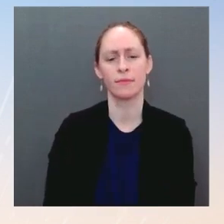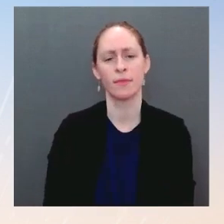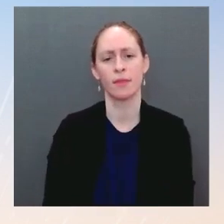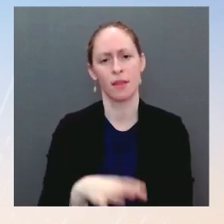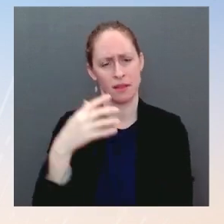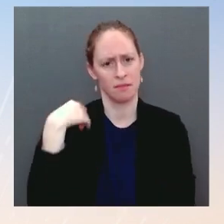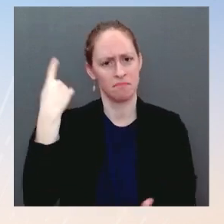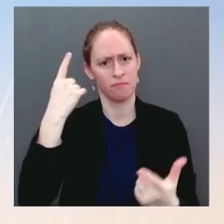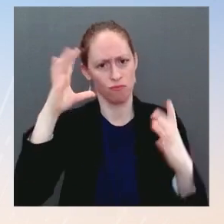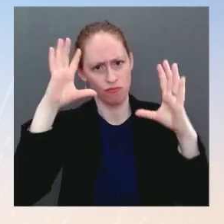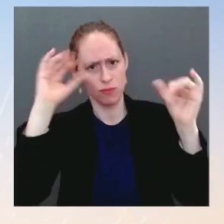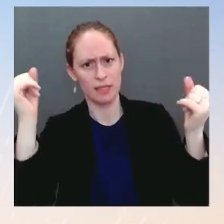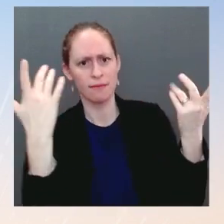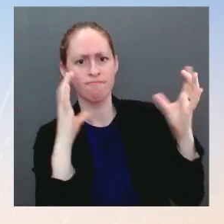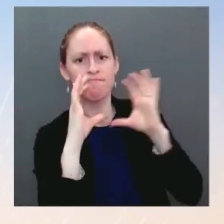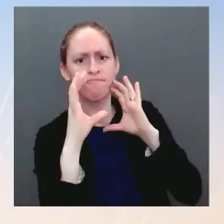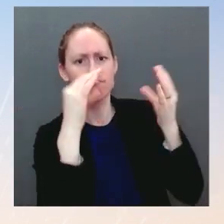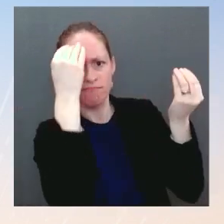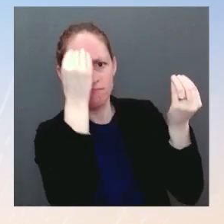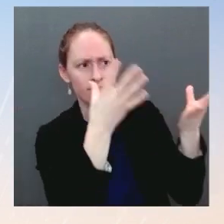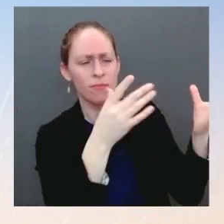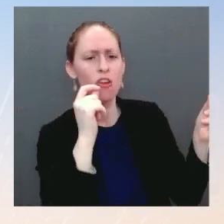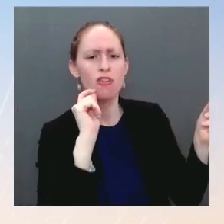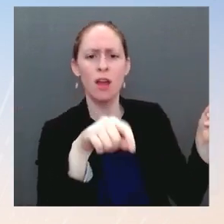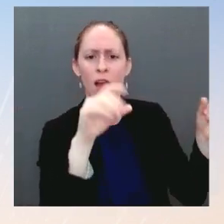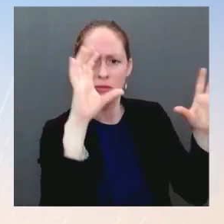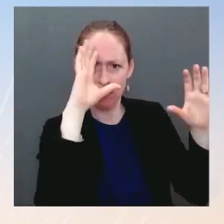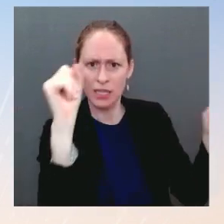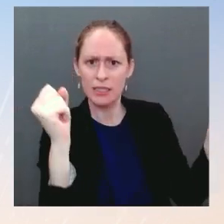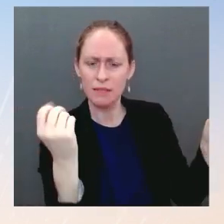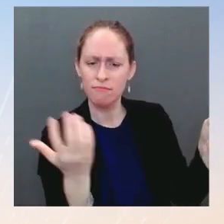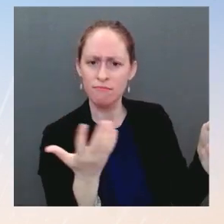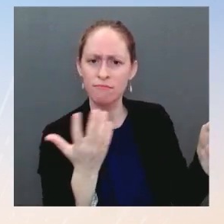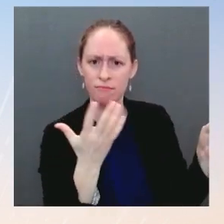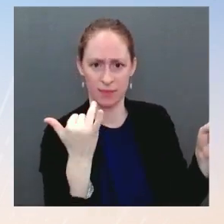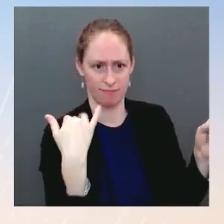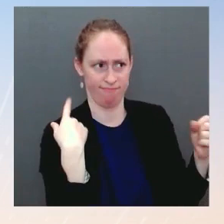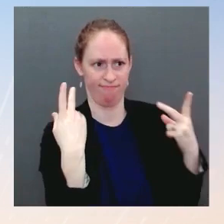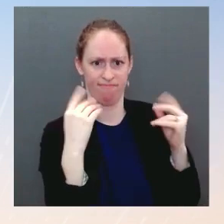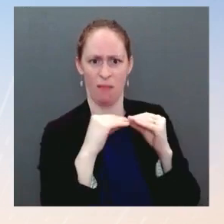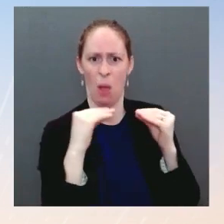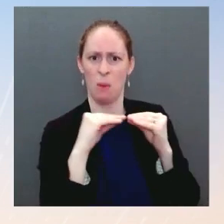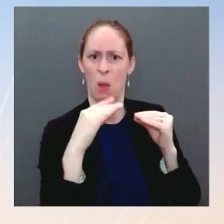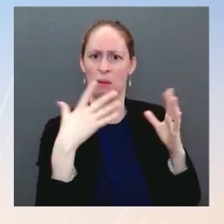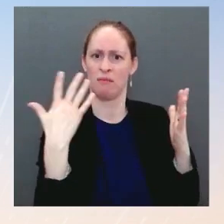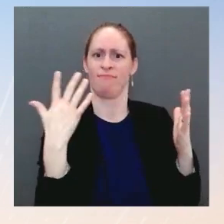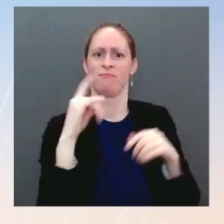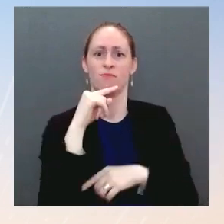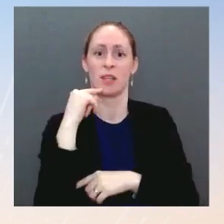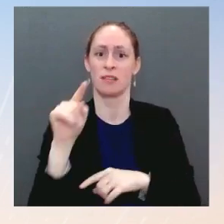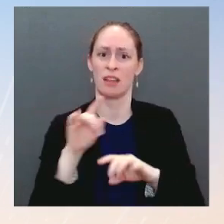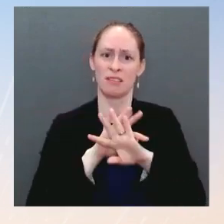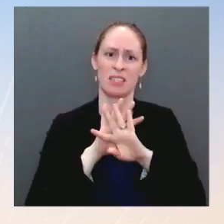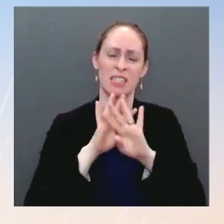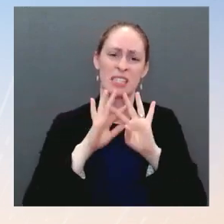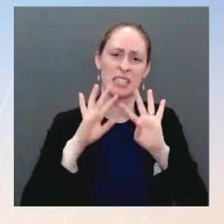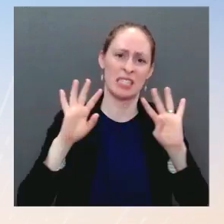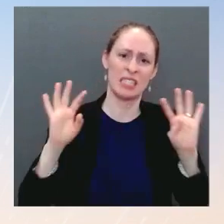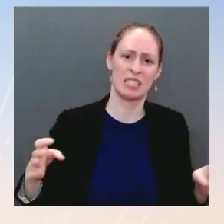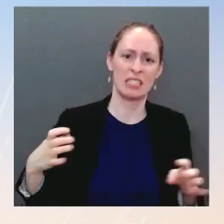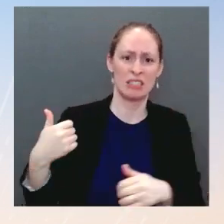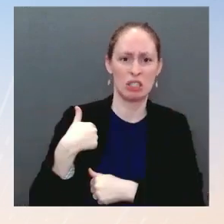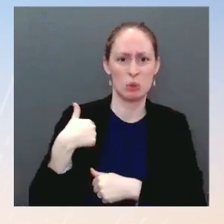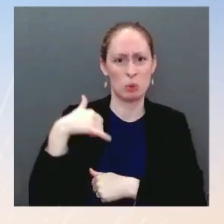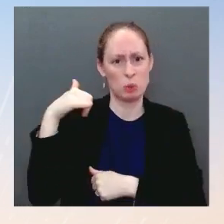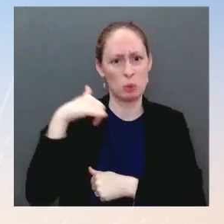buildup of troops along the Ukrainian border of Russians? Ms. Well, I would view this call as part of regular engagement with the Ukrainian government.